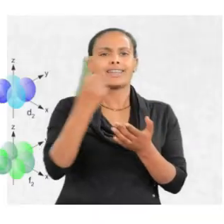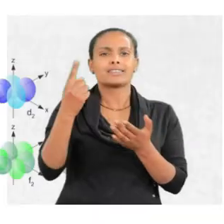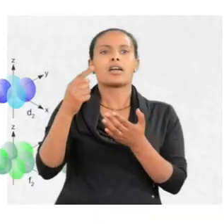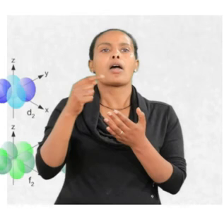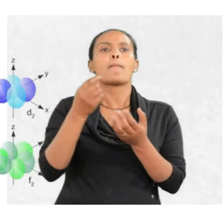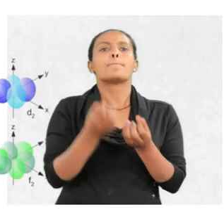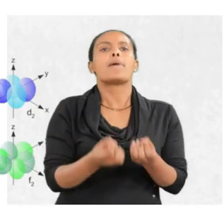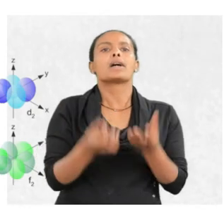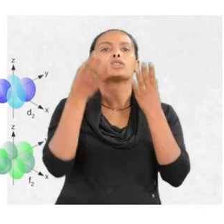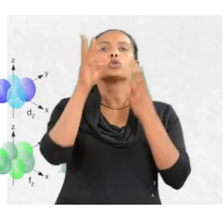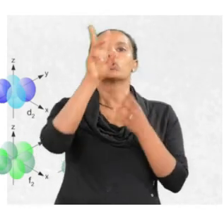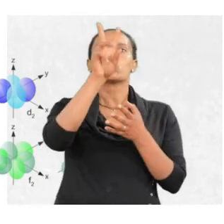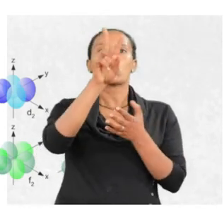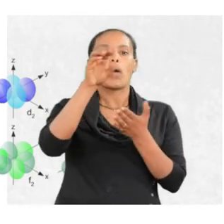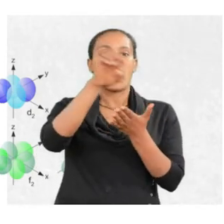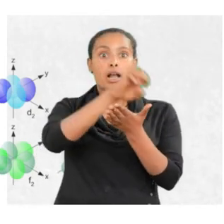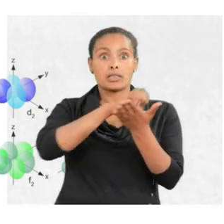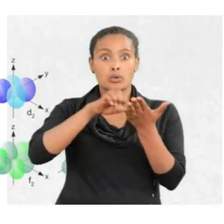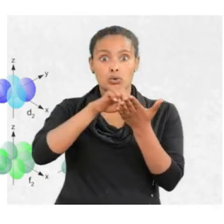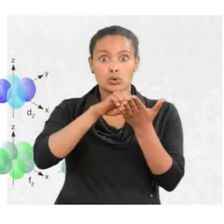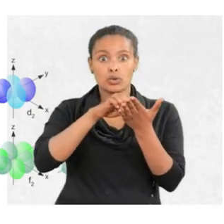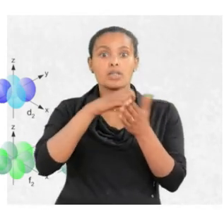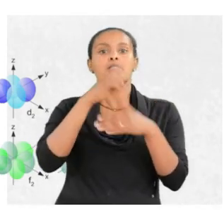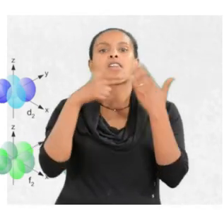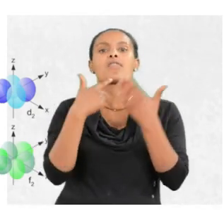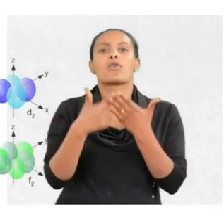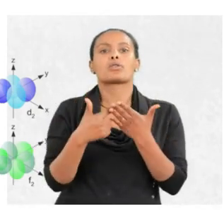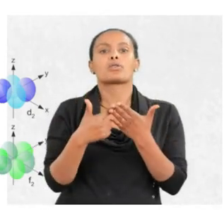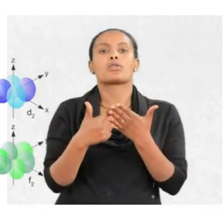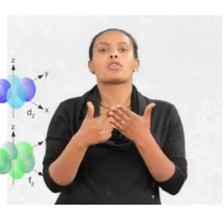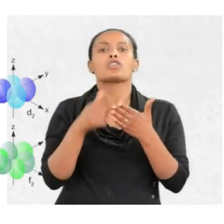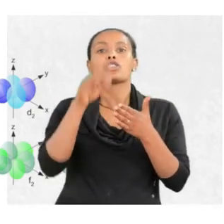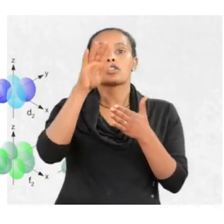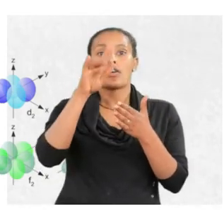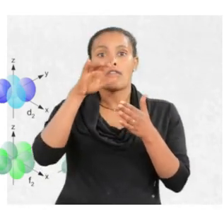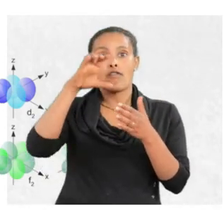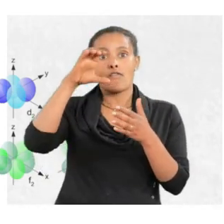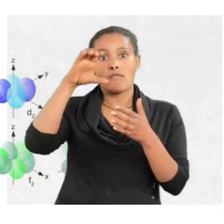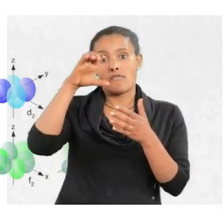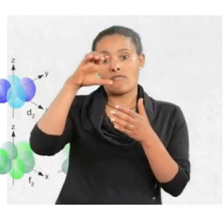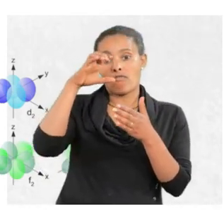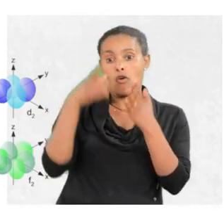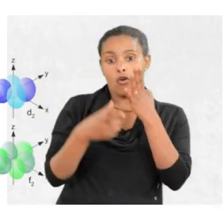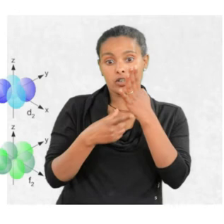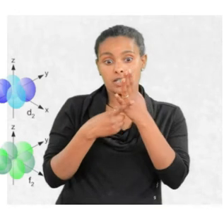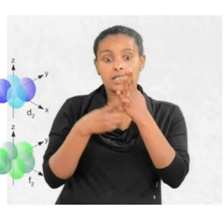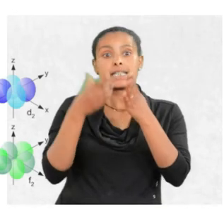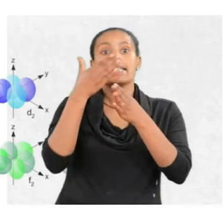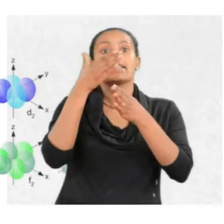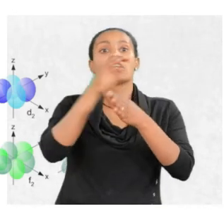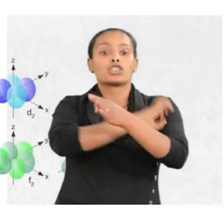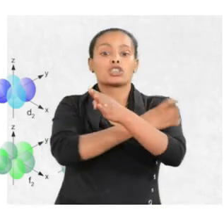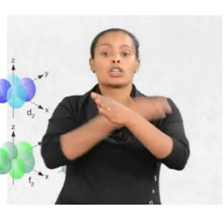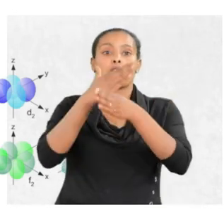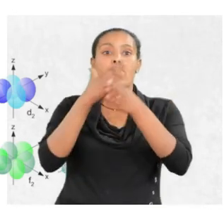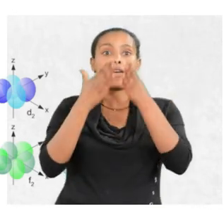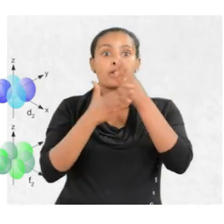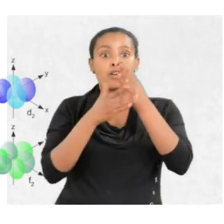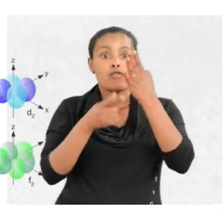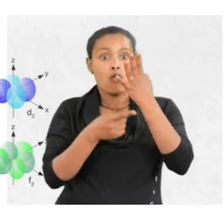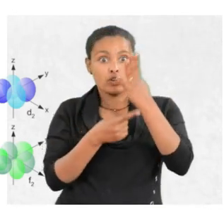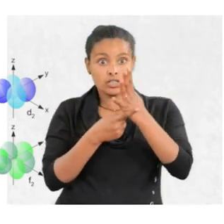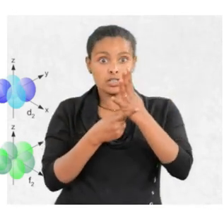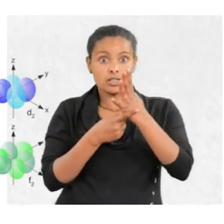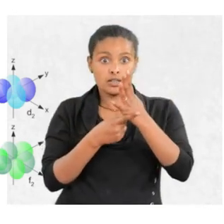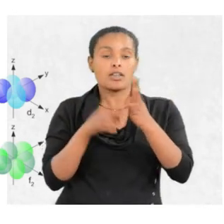of two electrons. Therefore, the fourth energy level, total number of electrons in the fourth energy